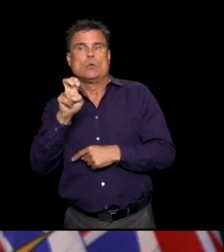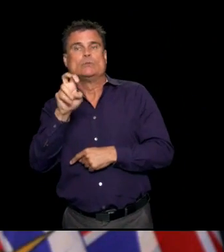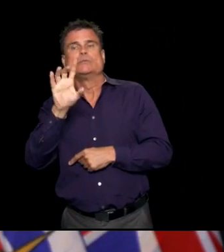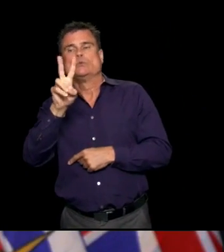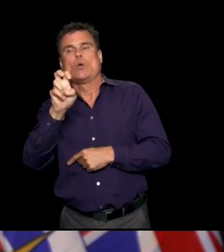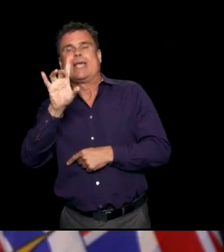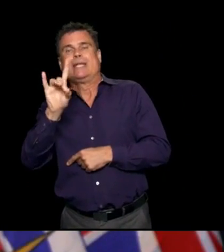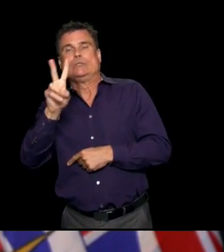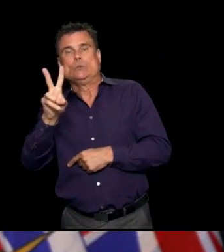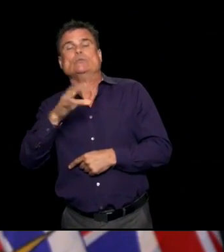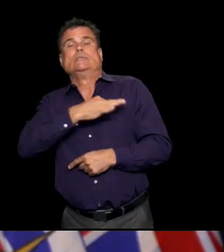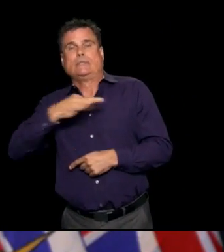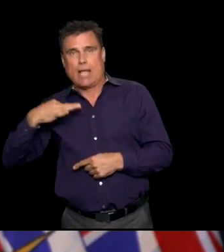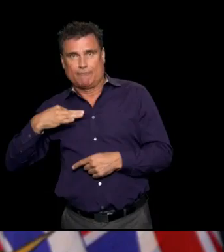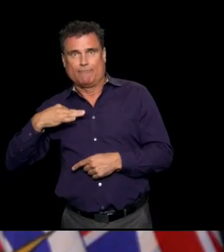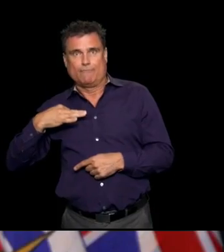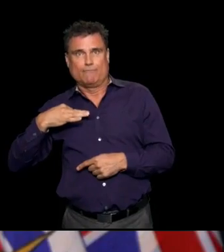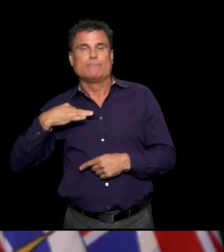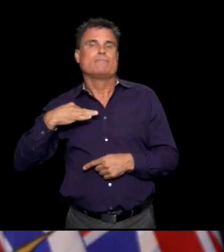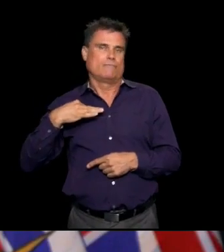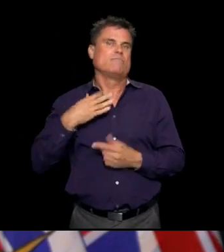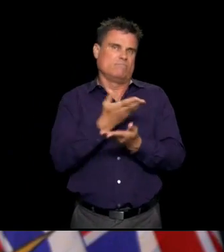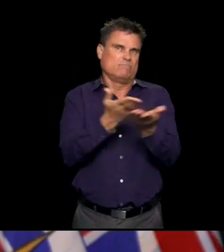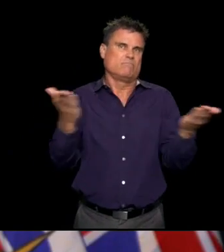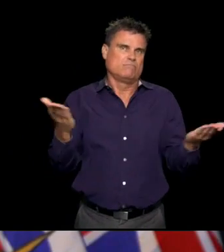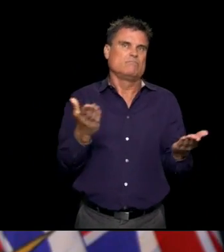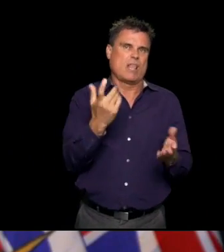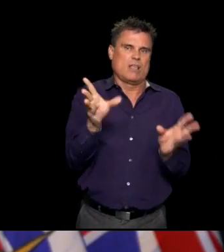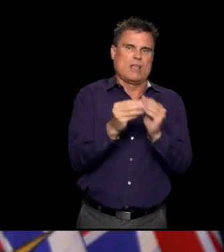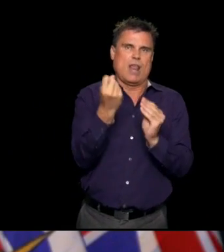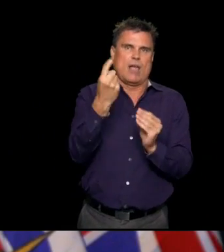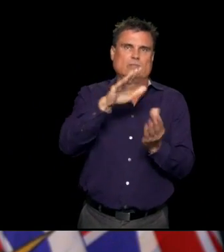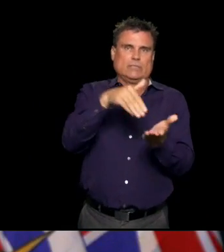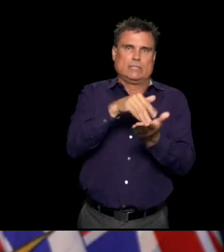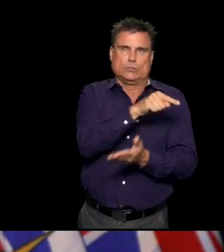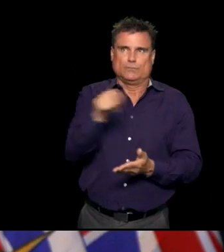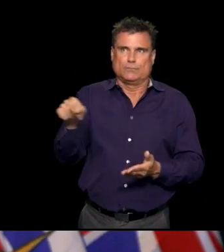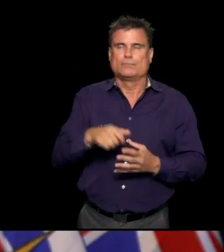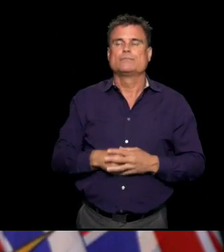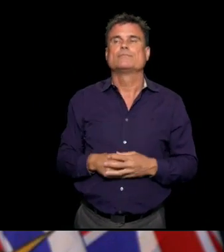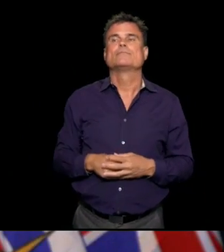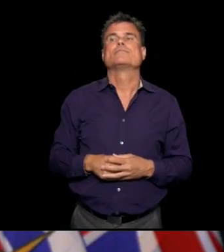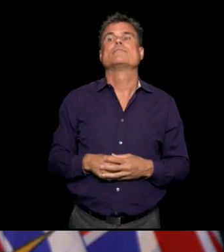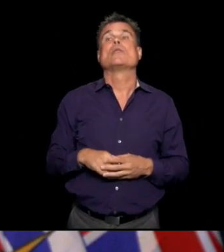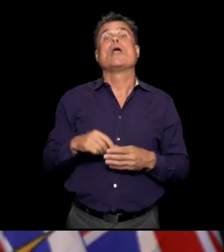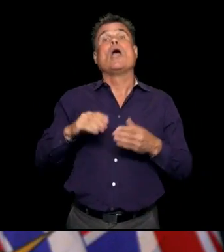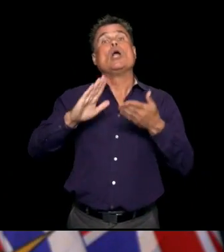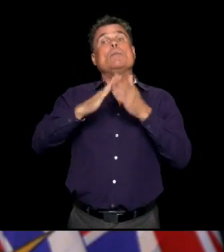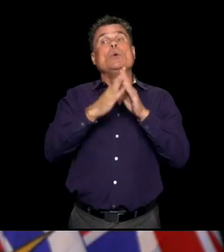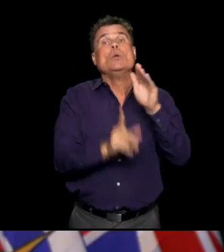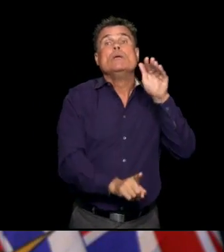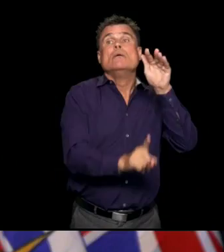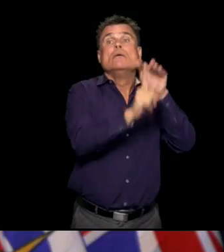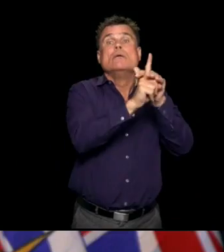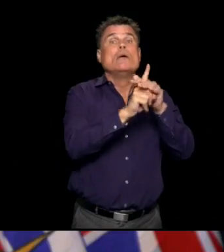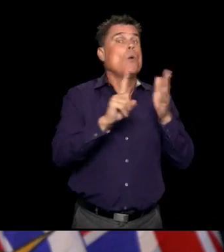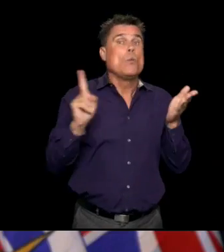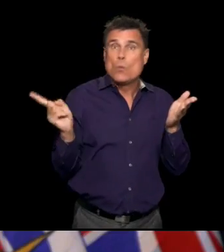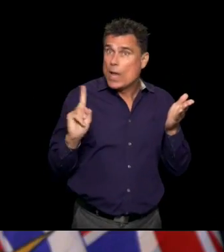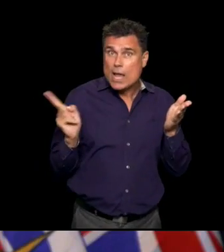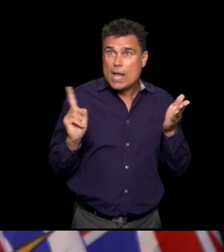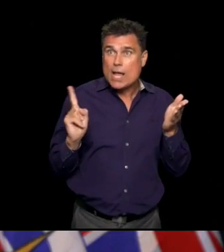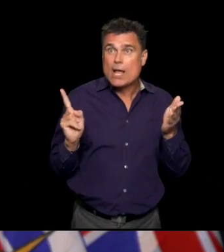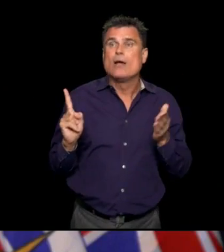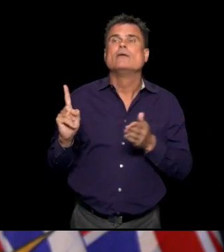We have one new community outbreak to report. This is an outbreak in the interior health at a